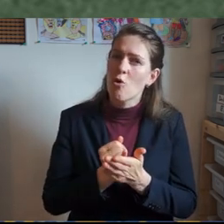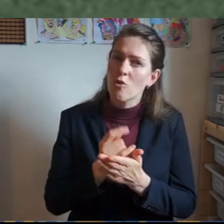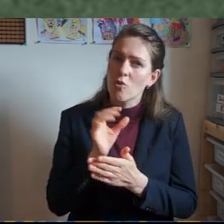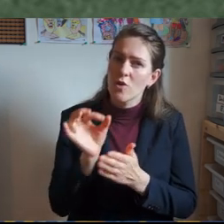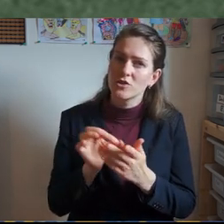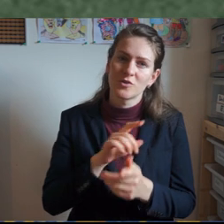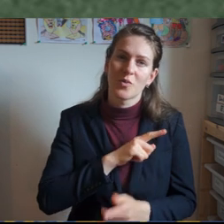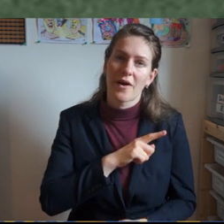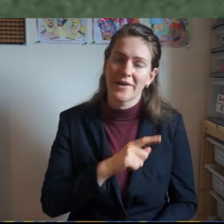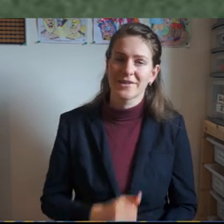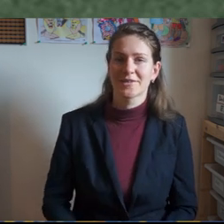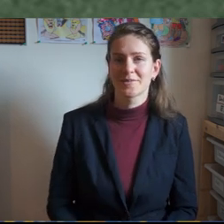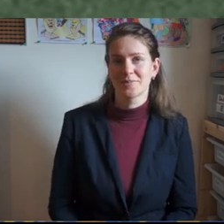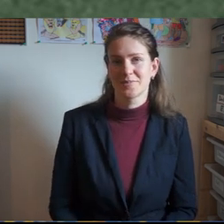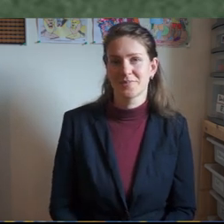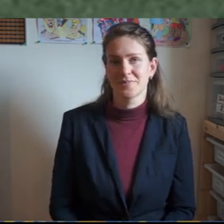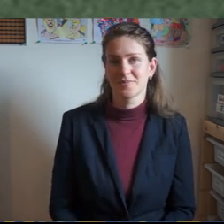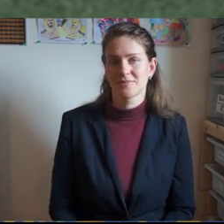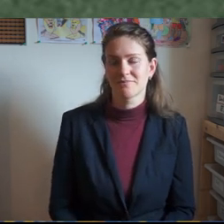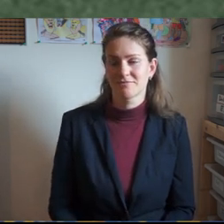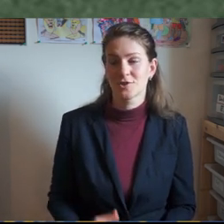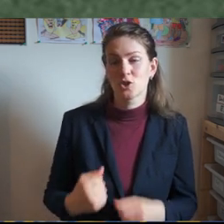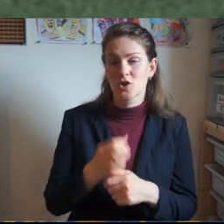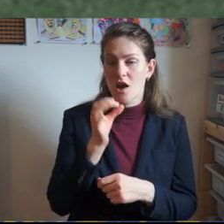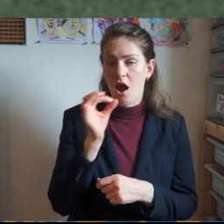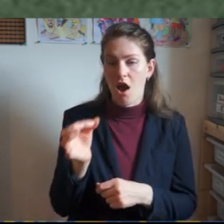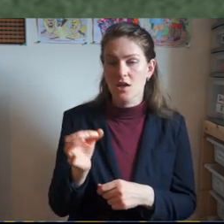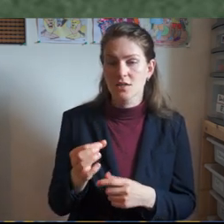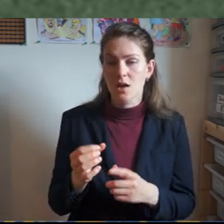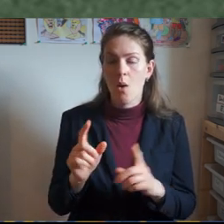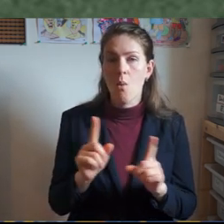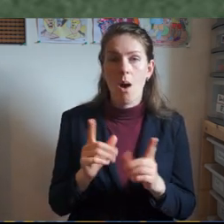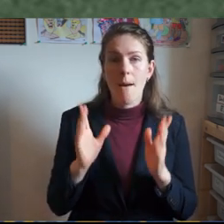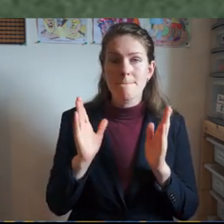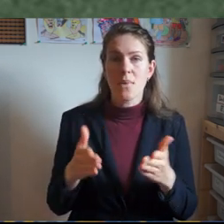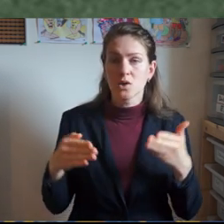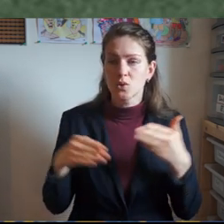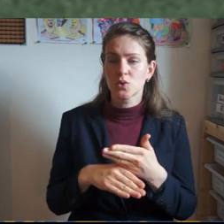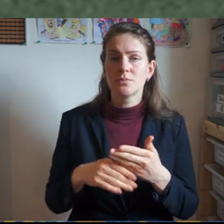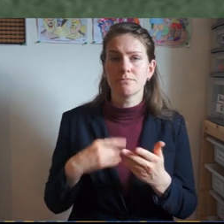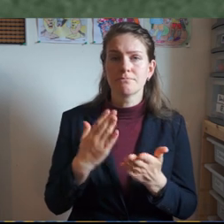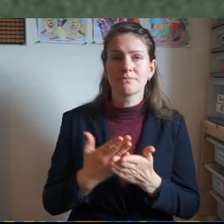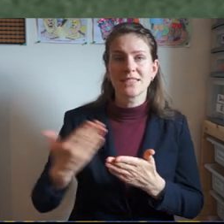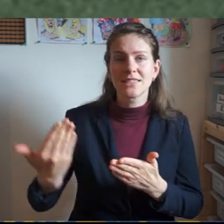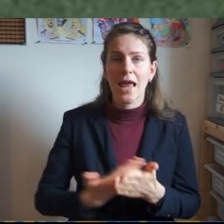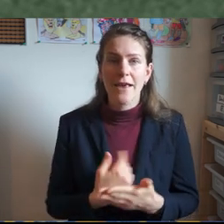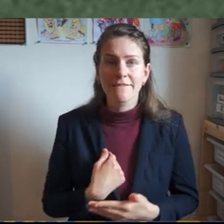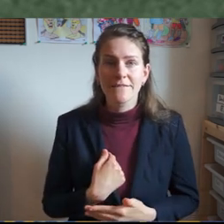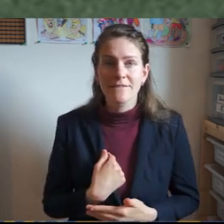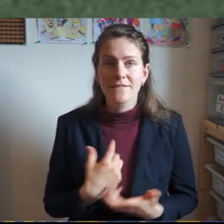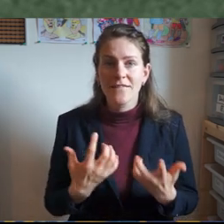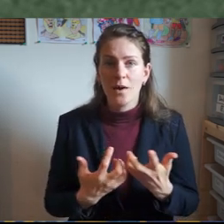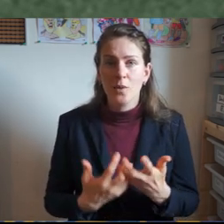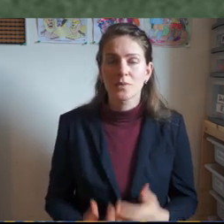He should have asked the question what shall I do to be saved? but he was thinking